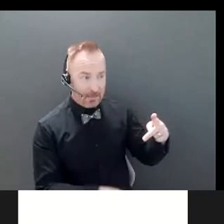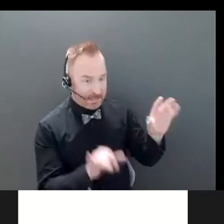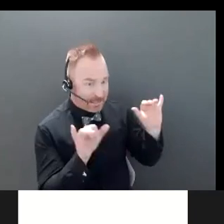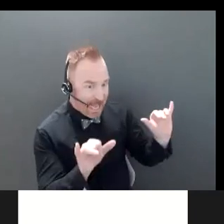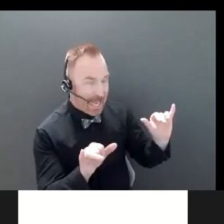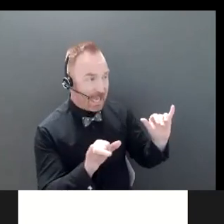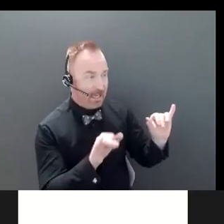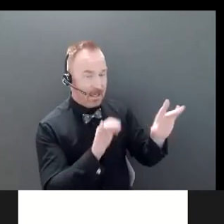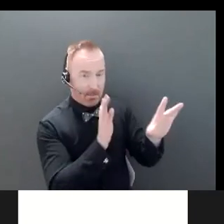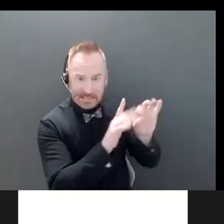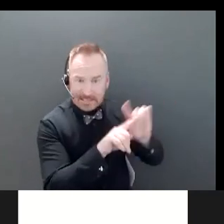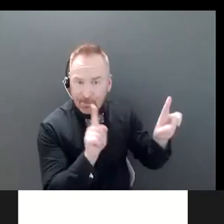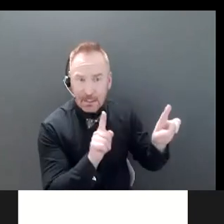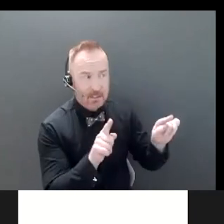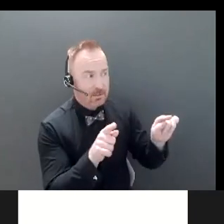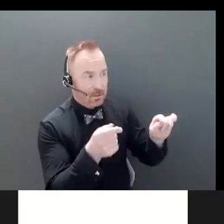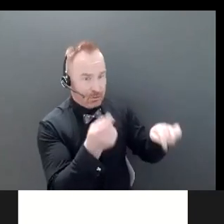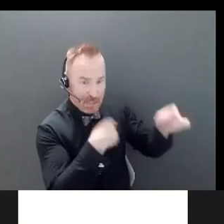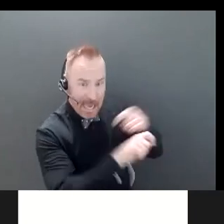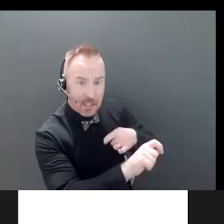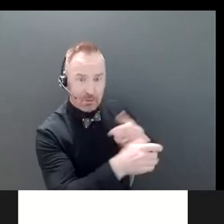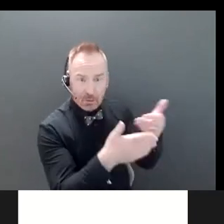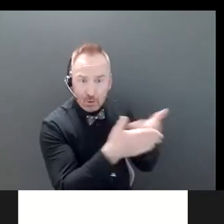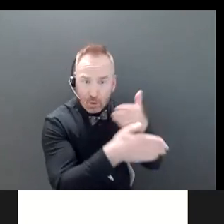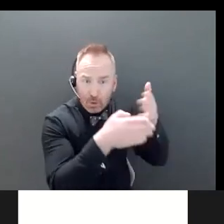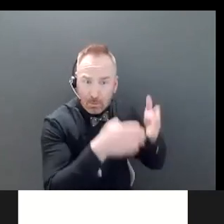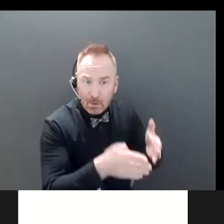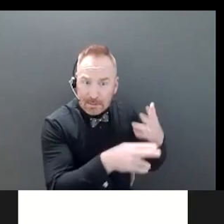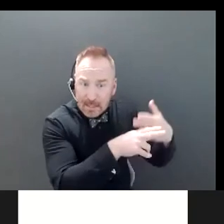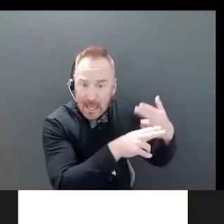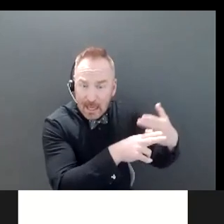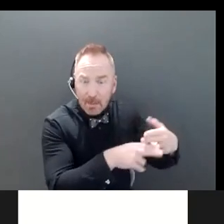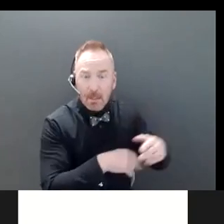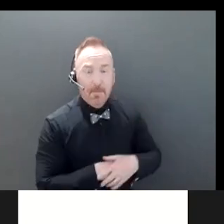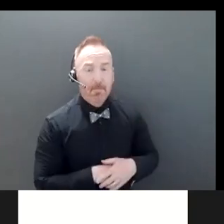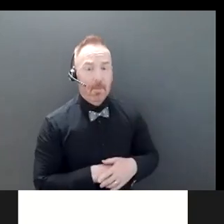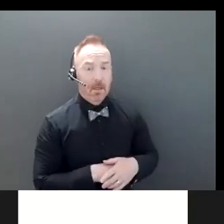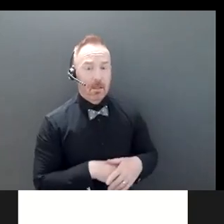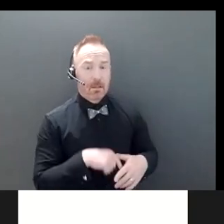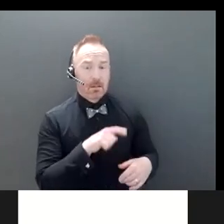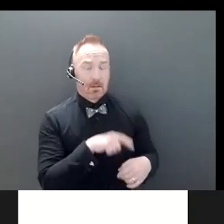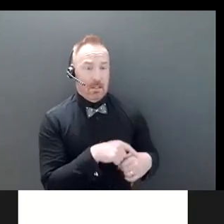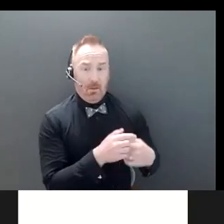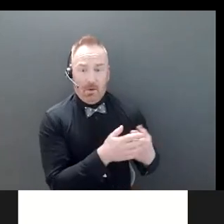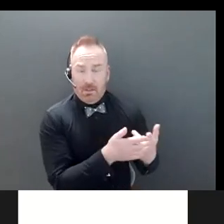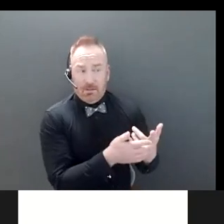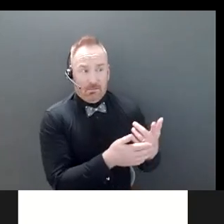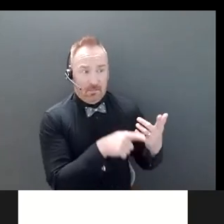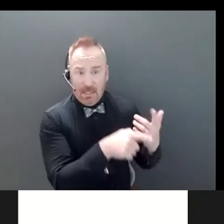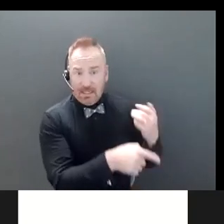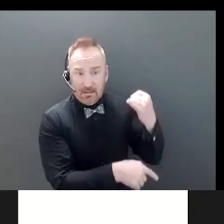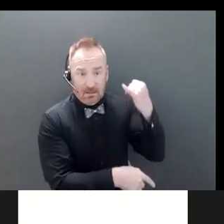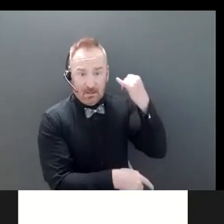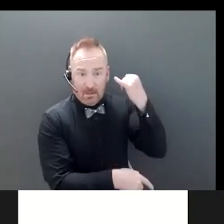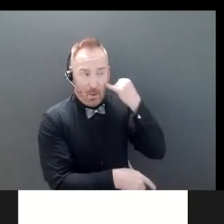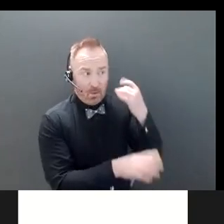appoint as a trusted contact person or, you know, for investors who at the time didn't have anybody that came to mind, you know, if they have changed